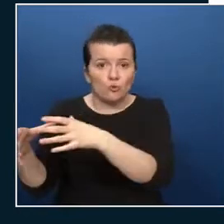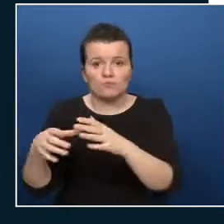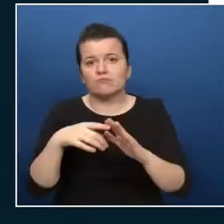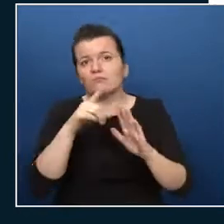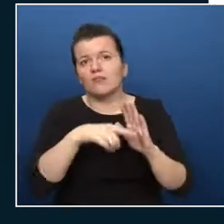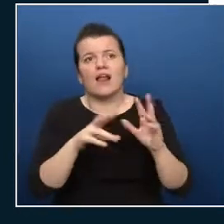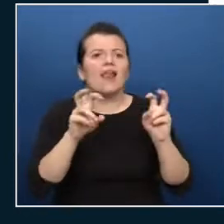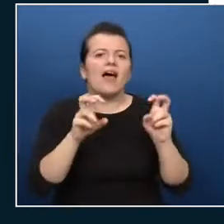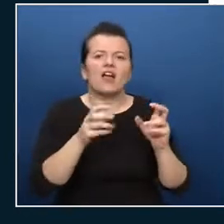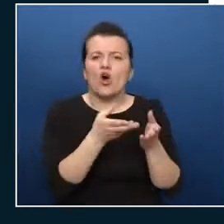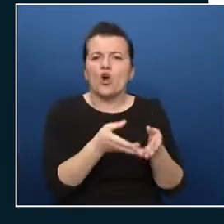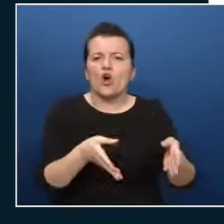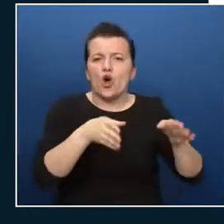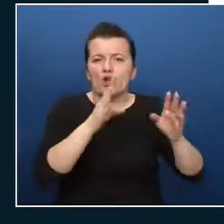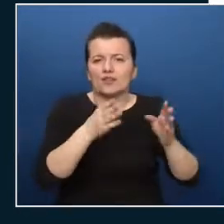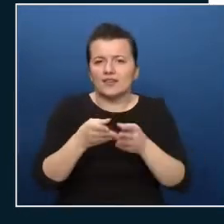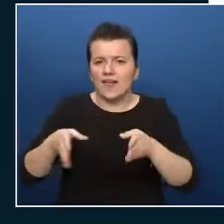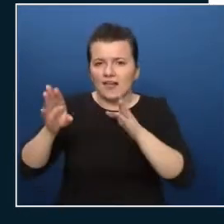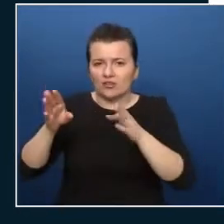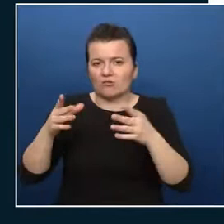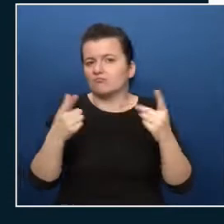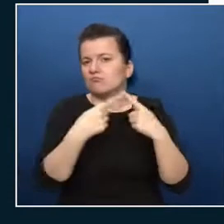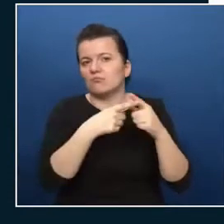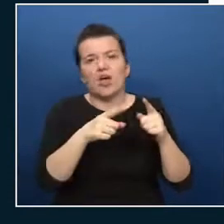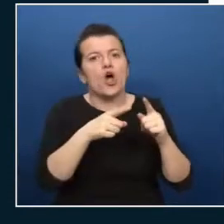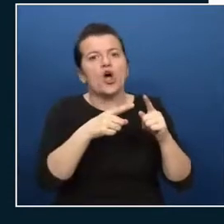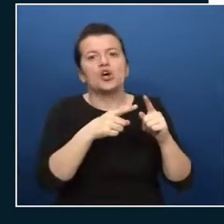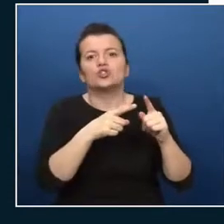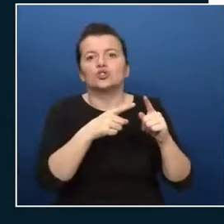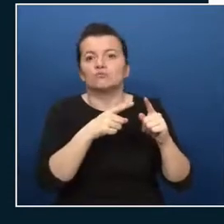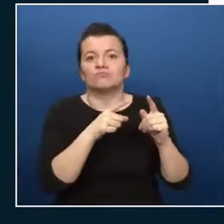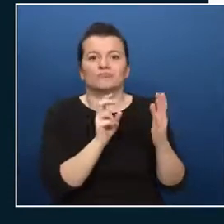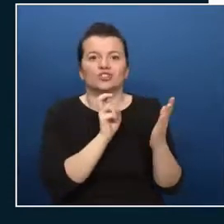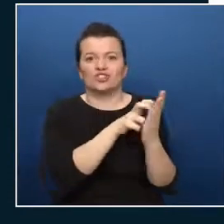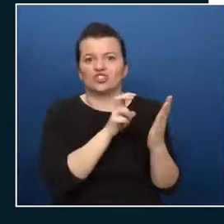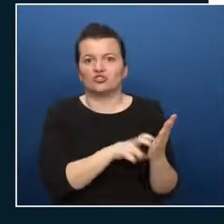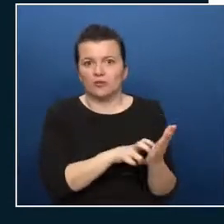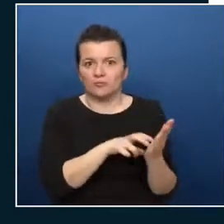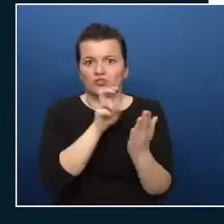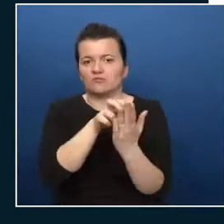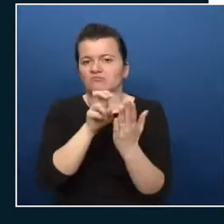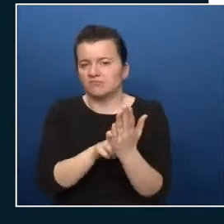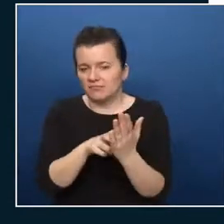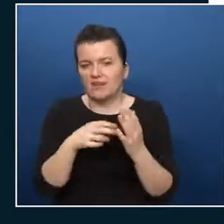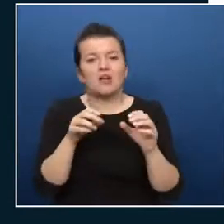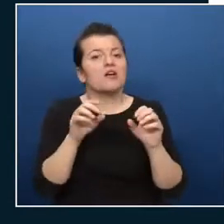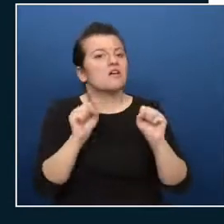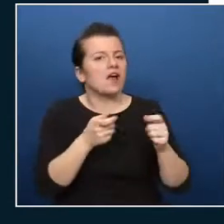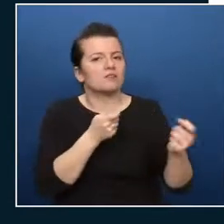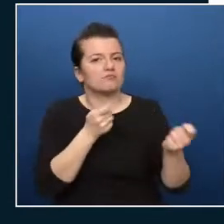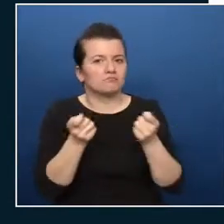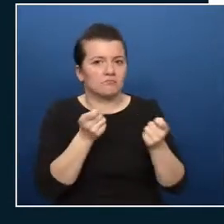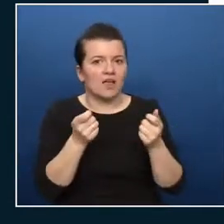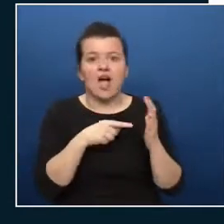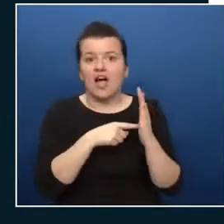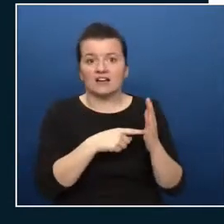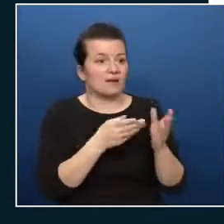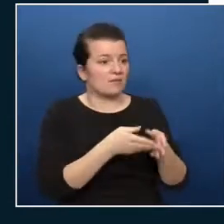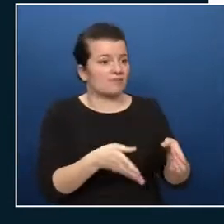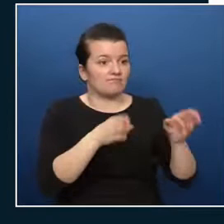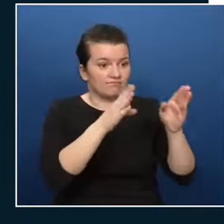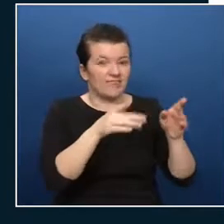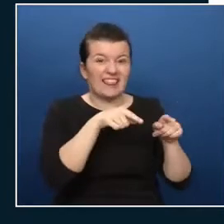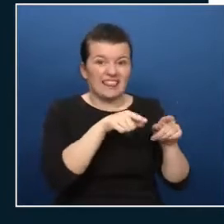container for your subscriptions and allows you to apply governance to all subscriptions within that specific management group